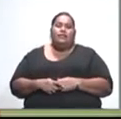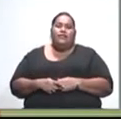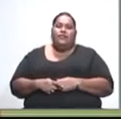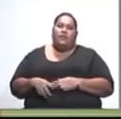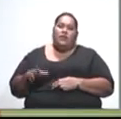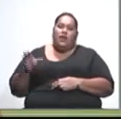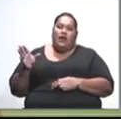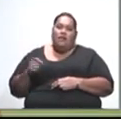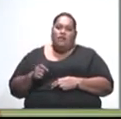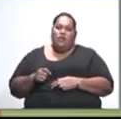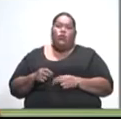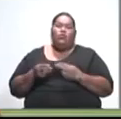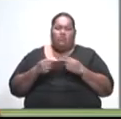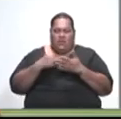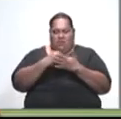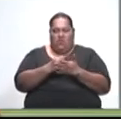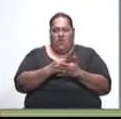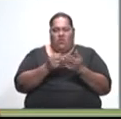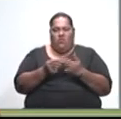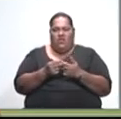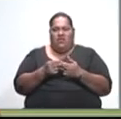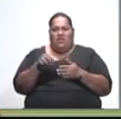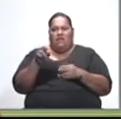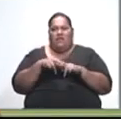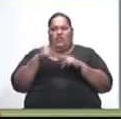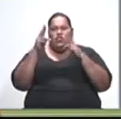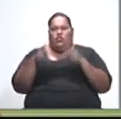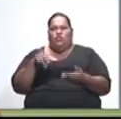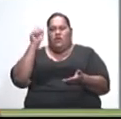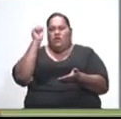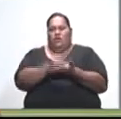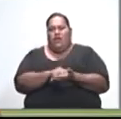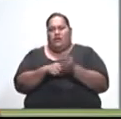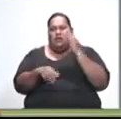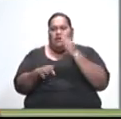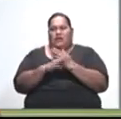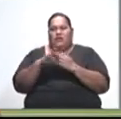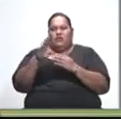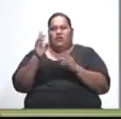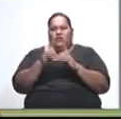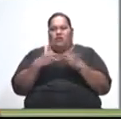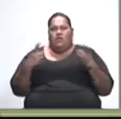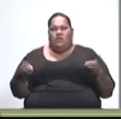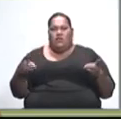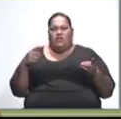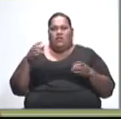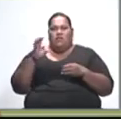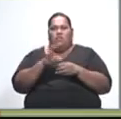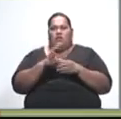Human Rights and Anti-Discrimination Commission, and the chair is right in what he is saying.